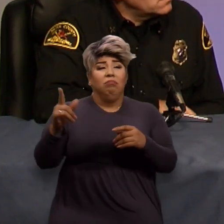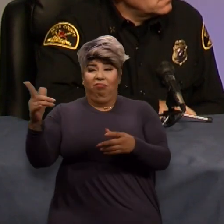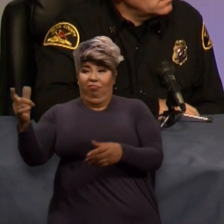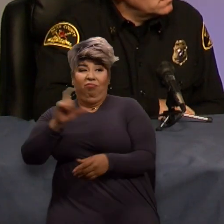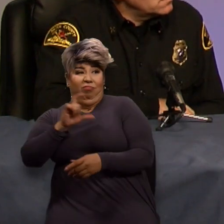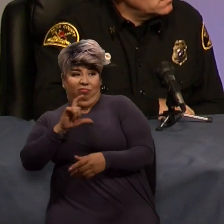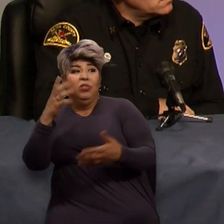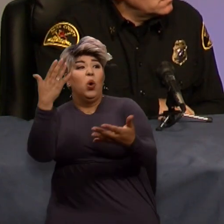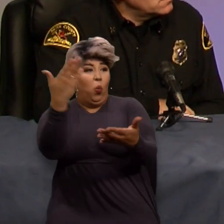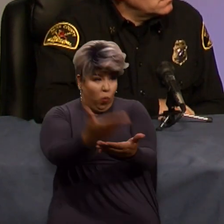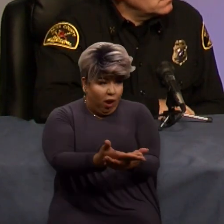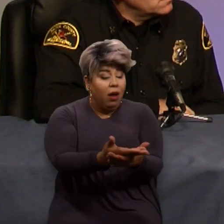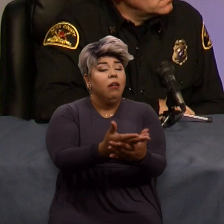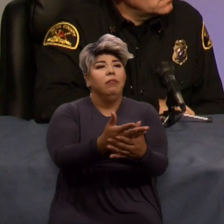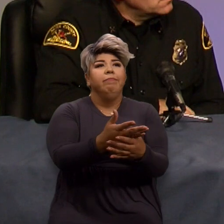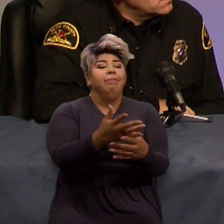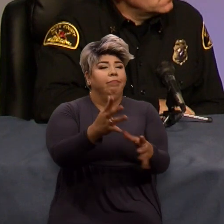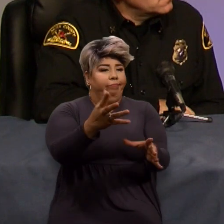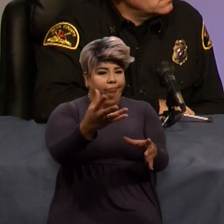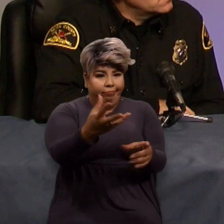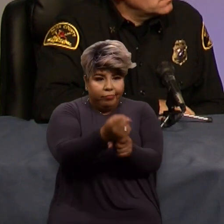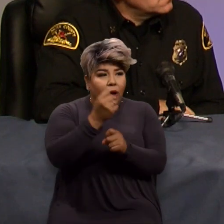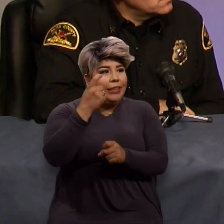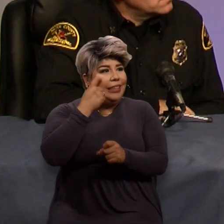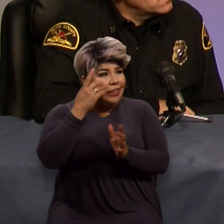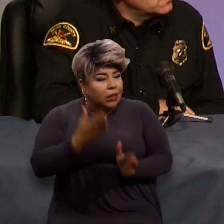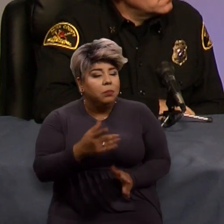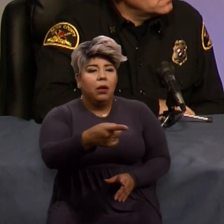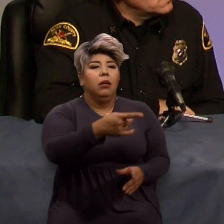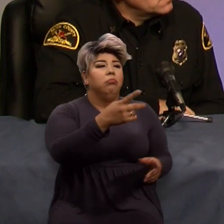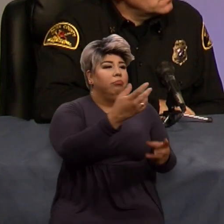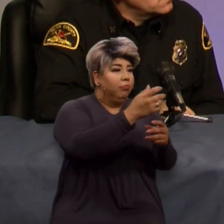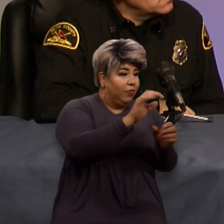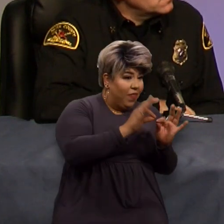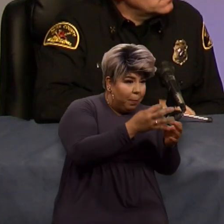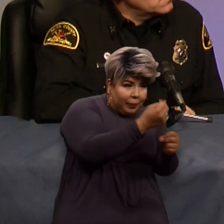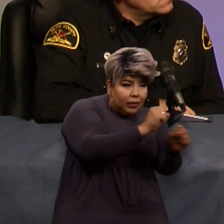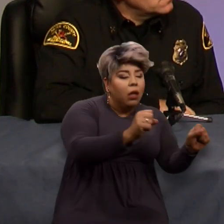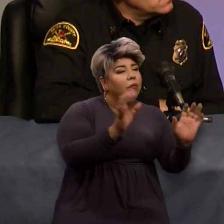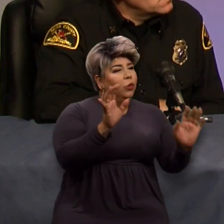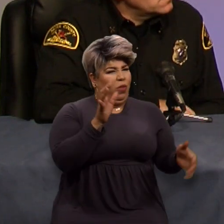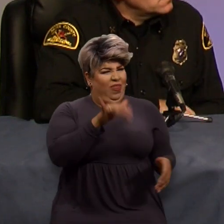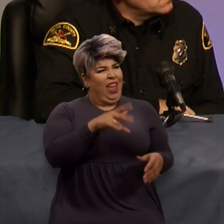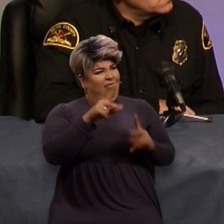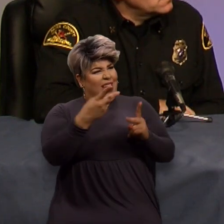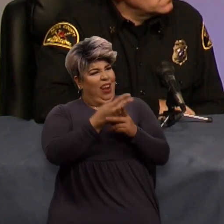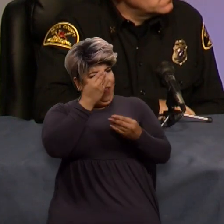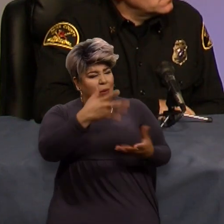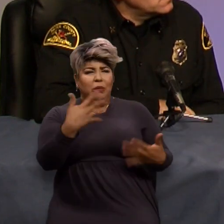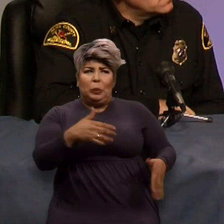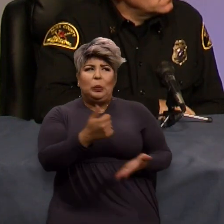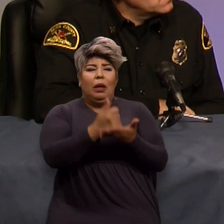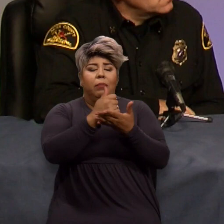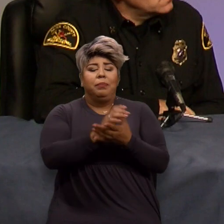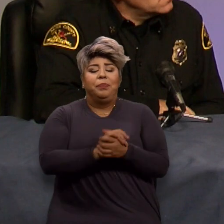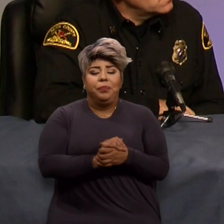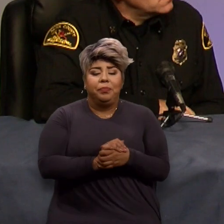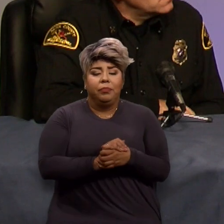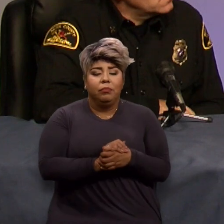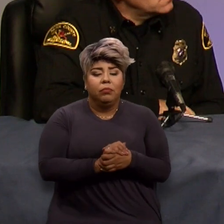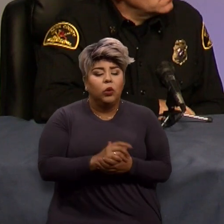and take the custody or sorry, the suspect into custody. It's really important to have all this information. So another case say that you're